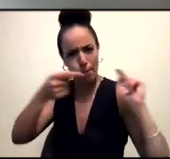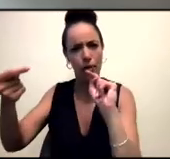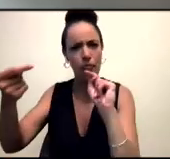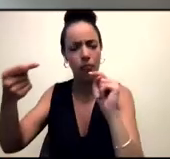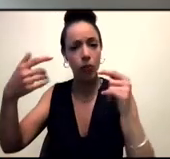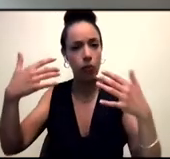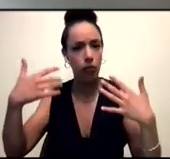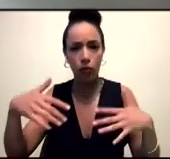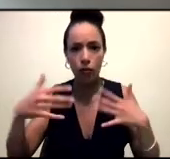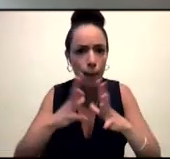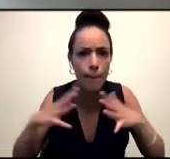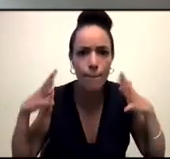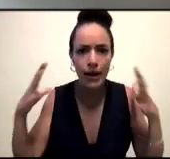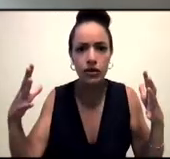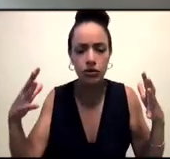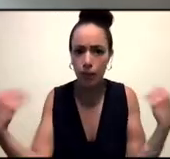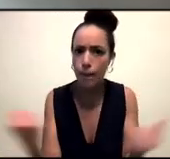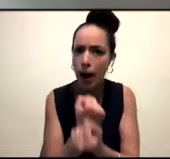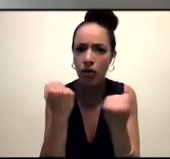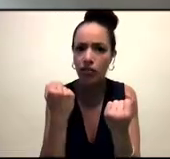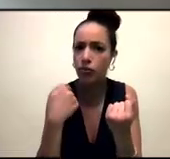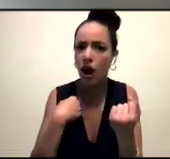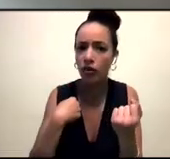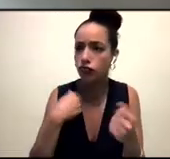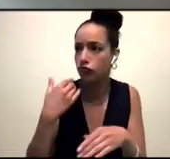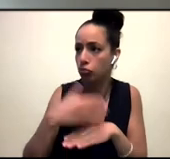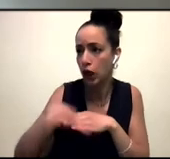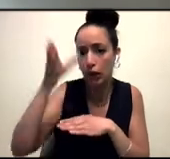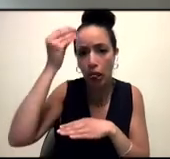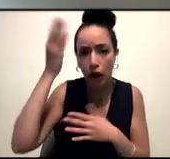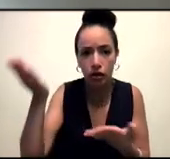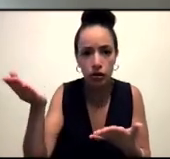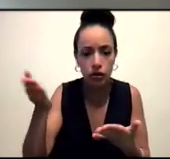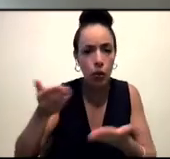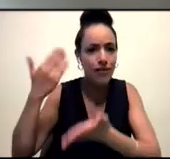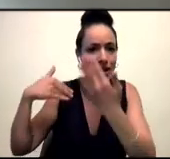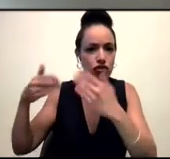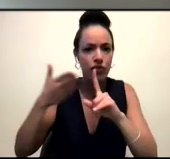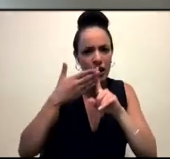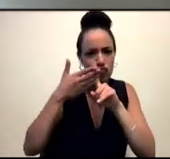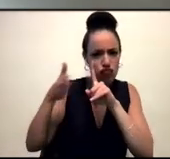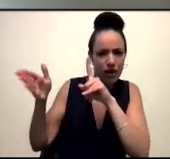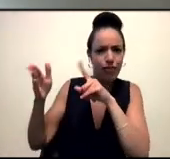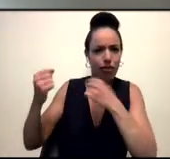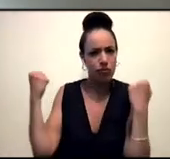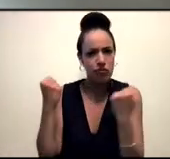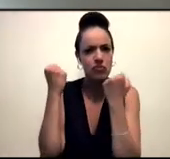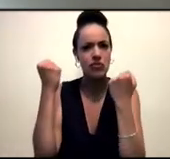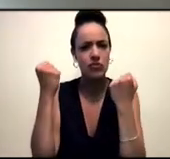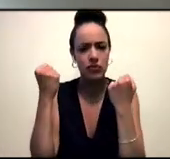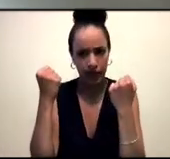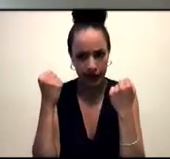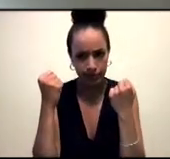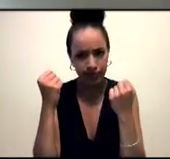there's, there's a, there's a history, a radical history, not even that radical, actually, which is part of working kind of lives of